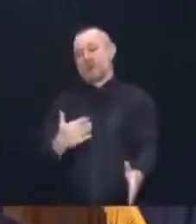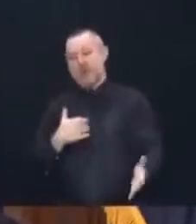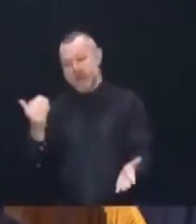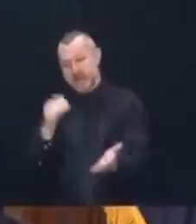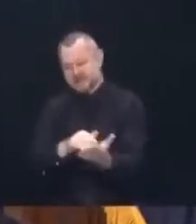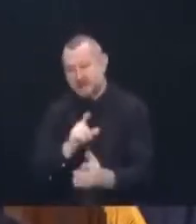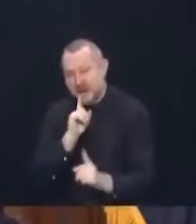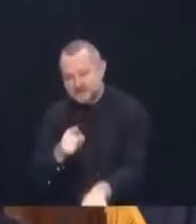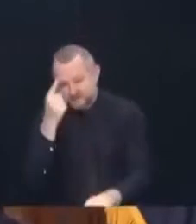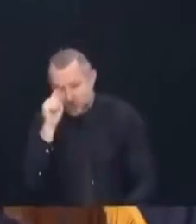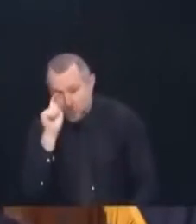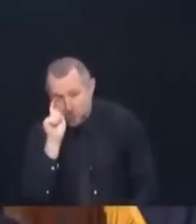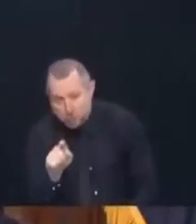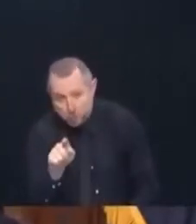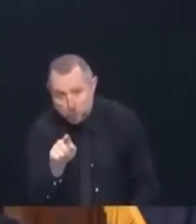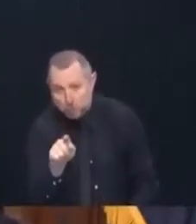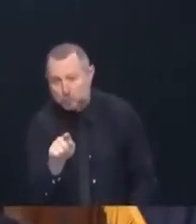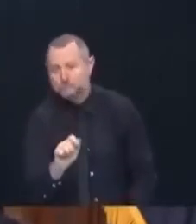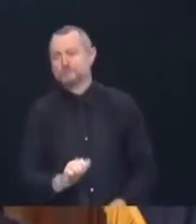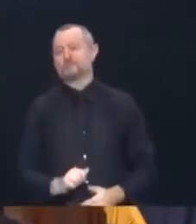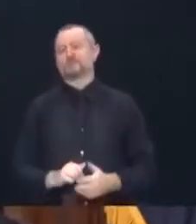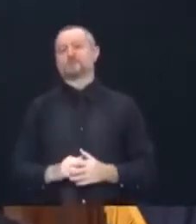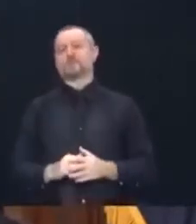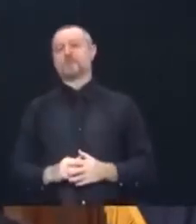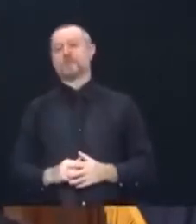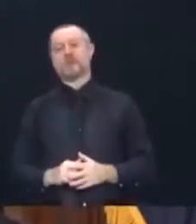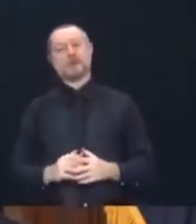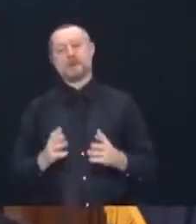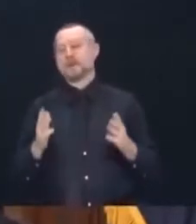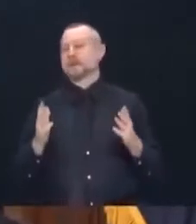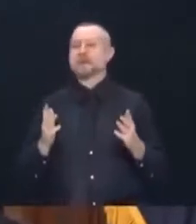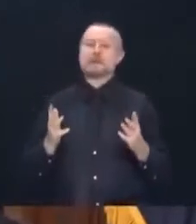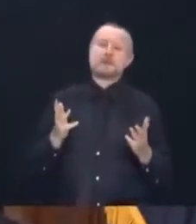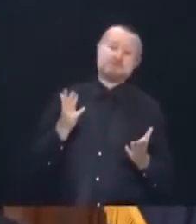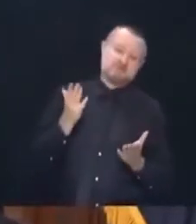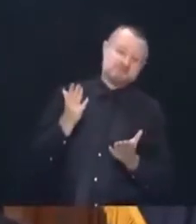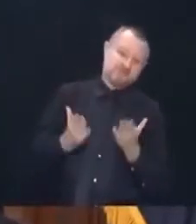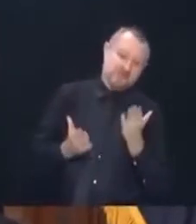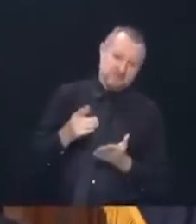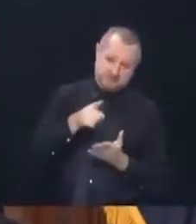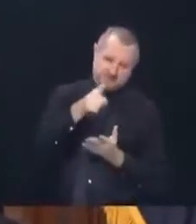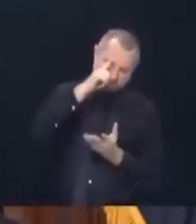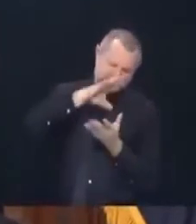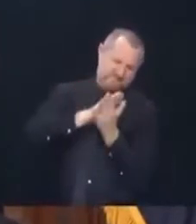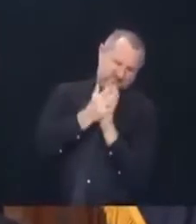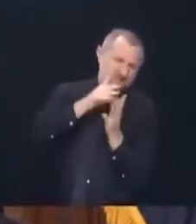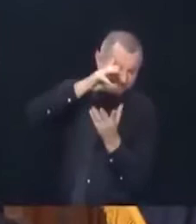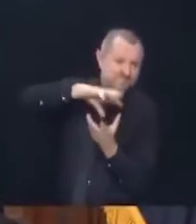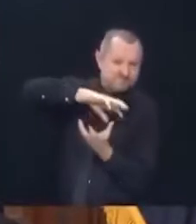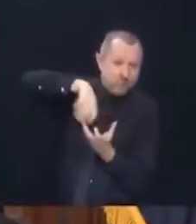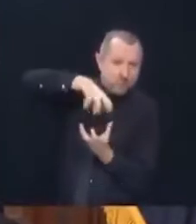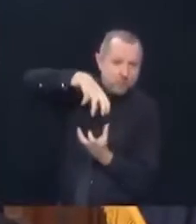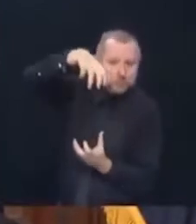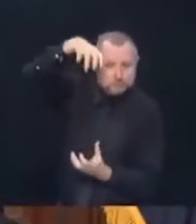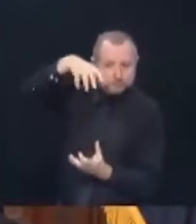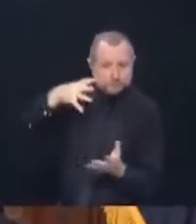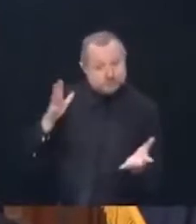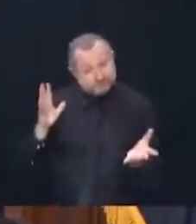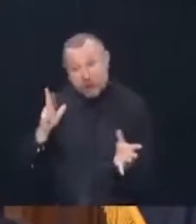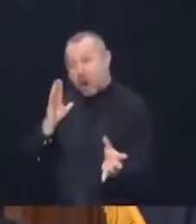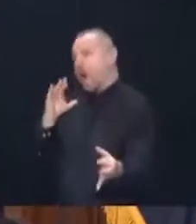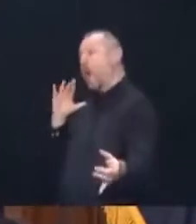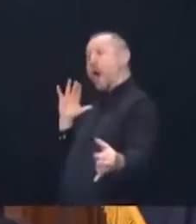Let's maybe it gets confusing over the days and nights.